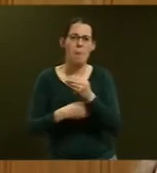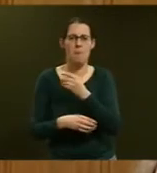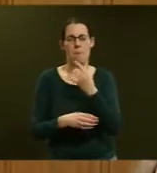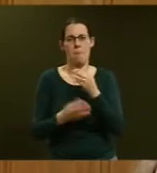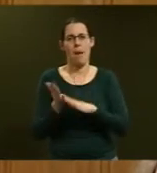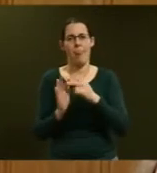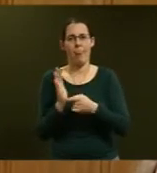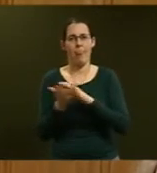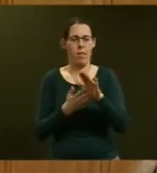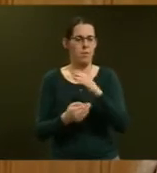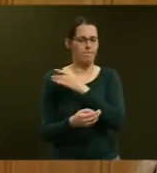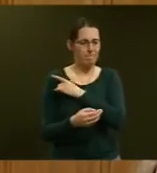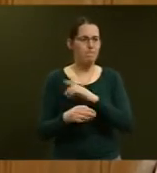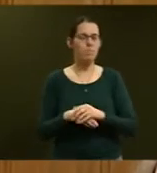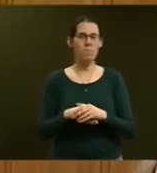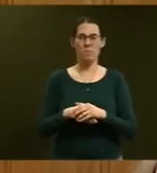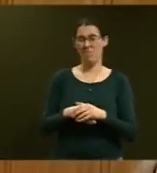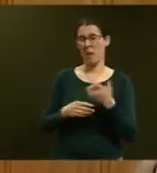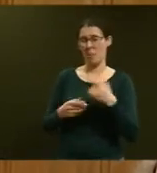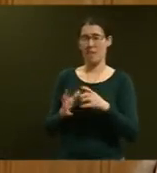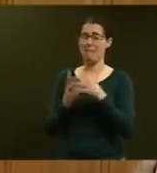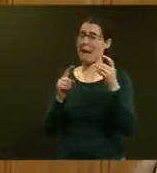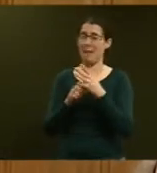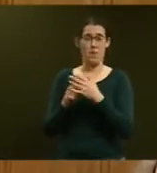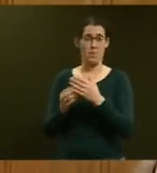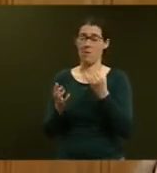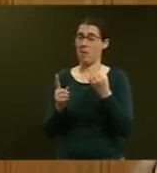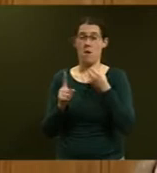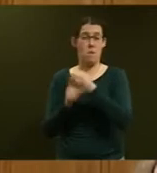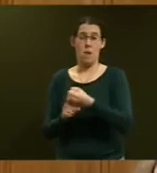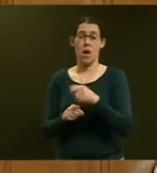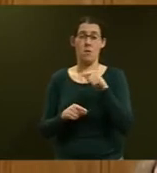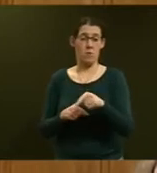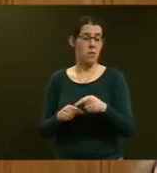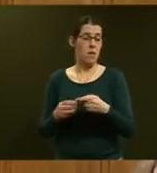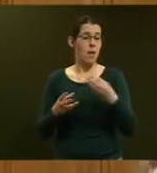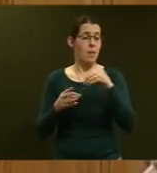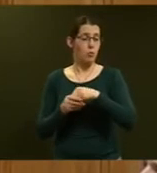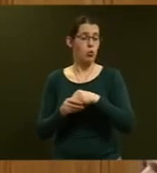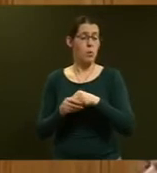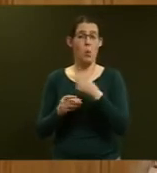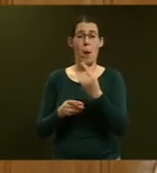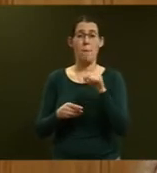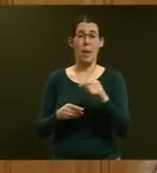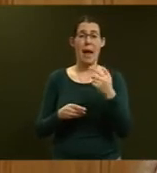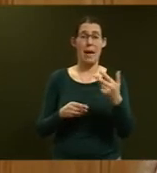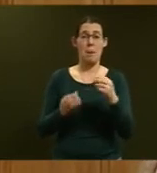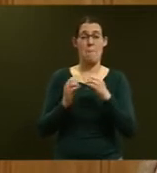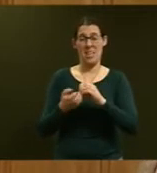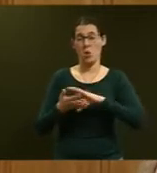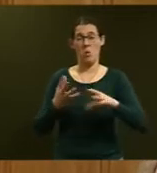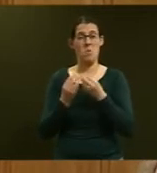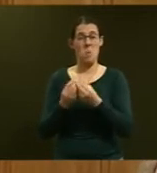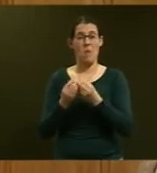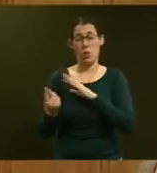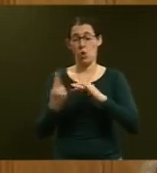in social harm every single year. It impacts on our employment, our productivity, and weakens the fabric of our society across